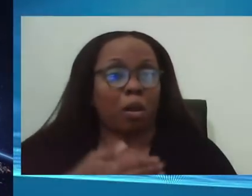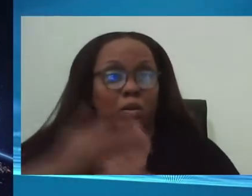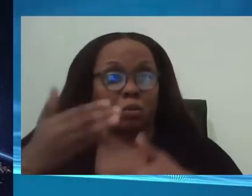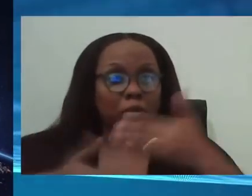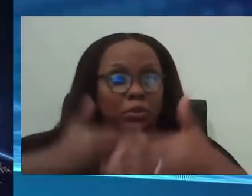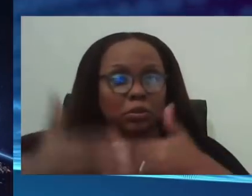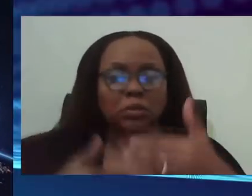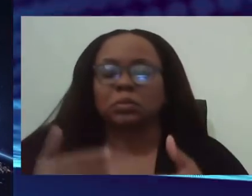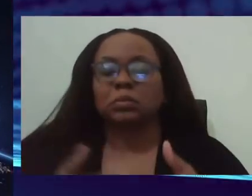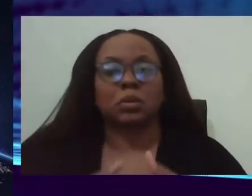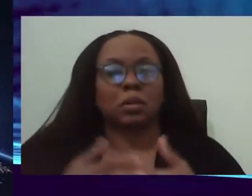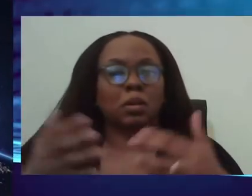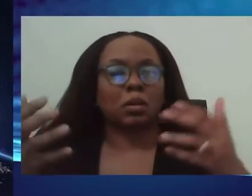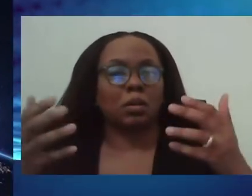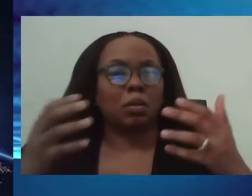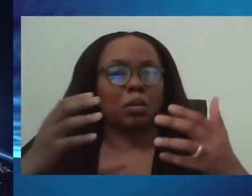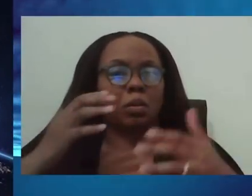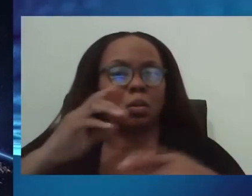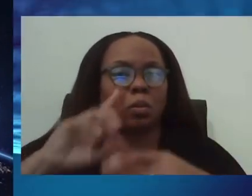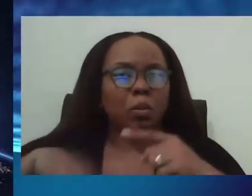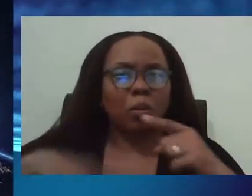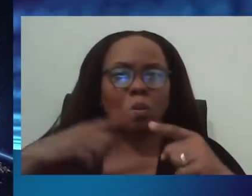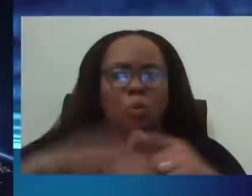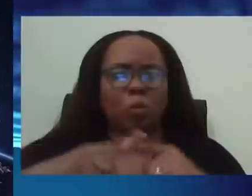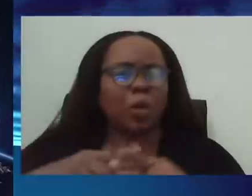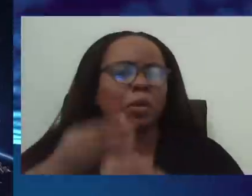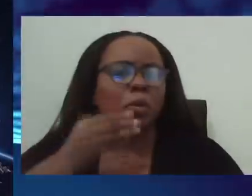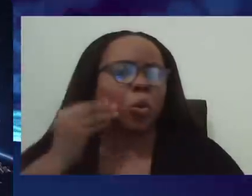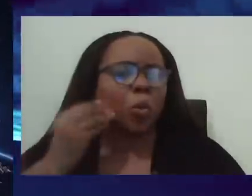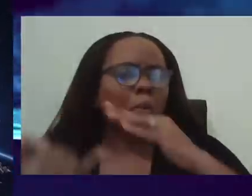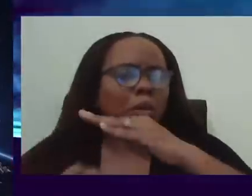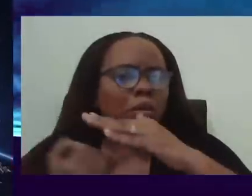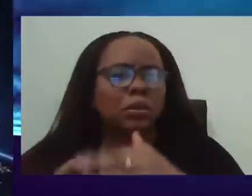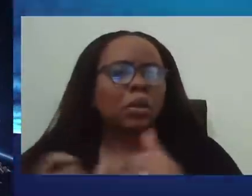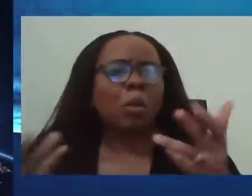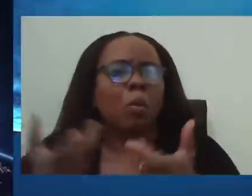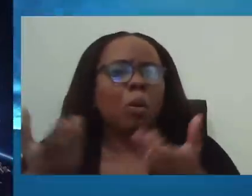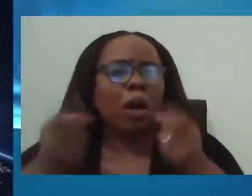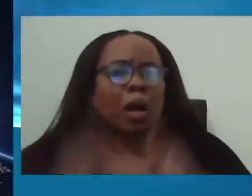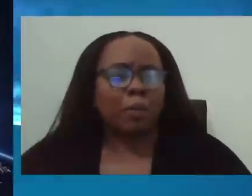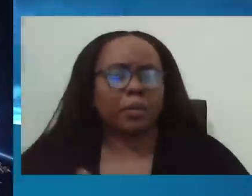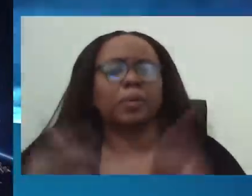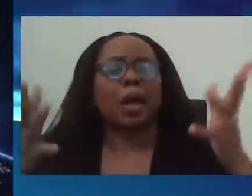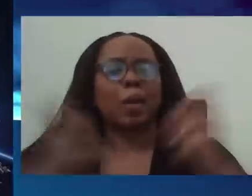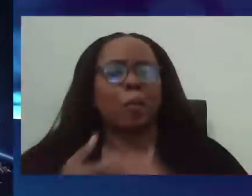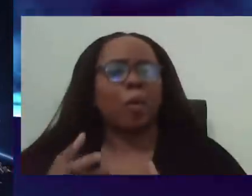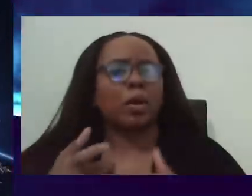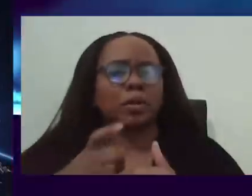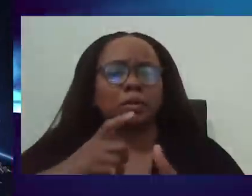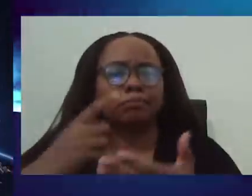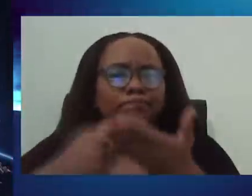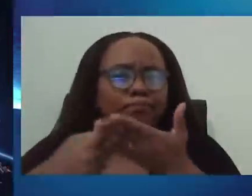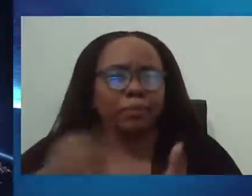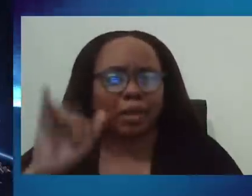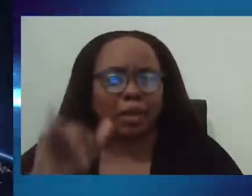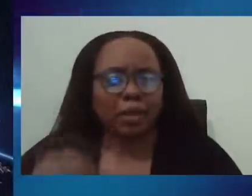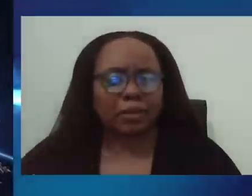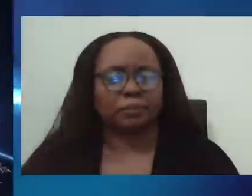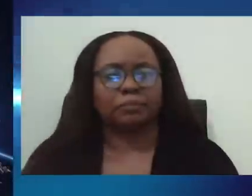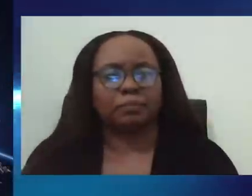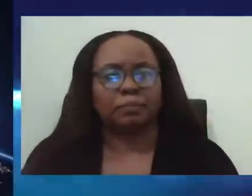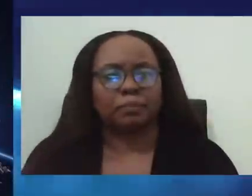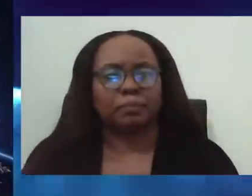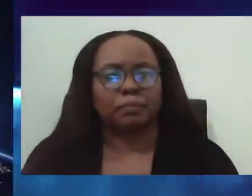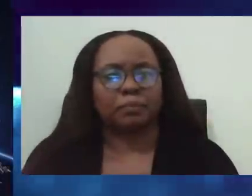what persons can expect from the home isolation program. So we have a patient and it really starts at the point of